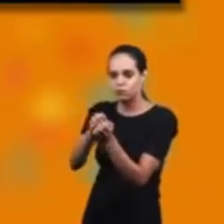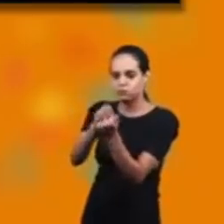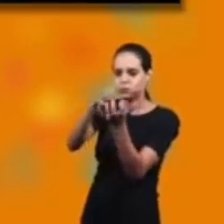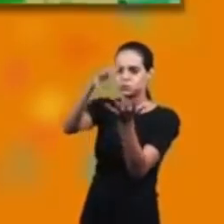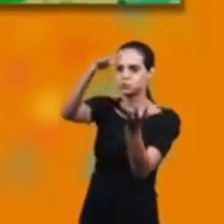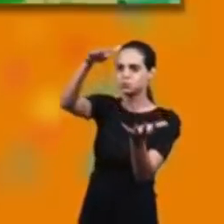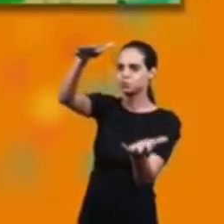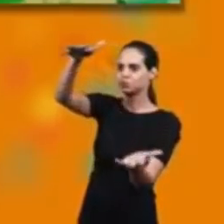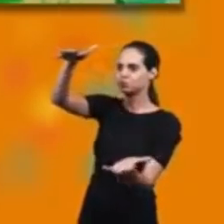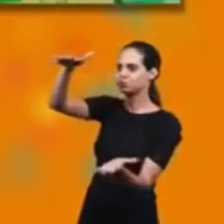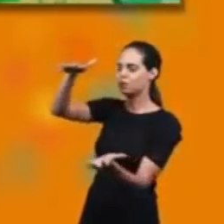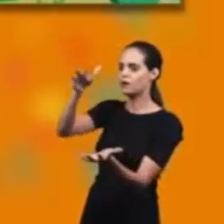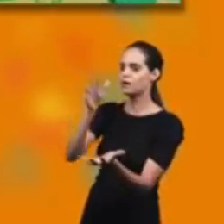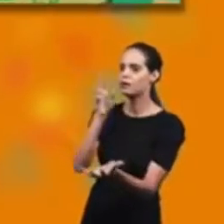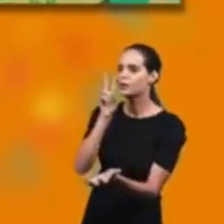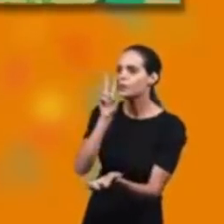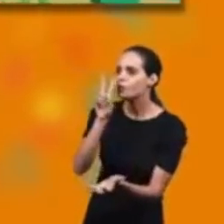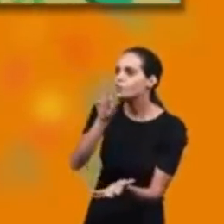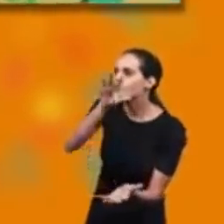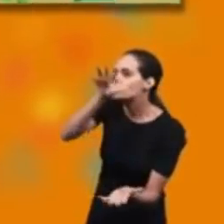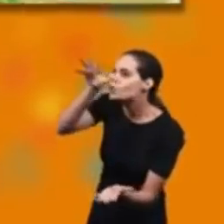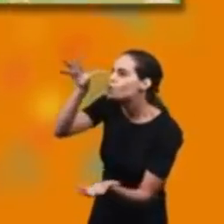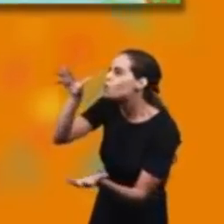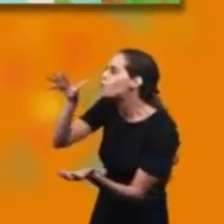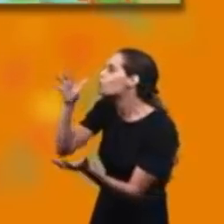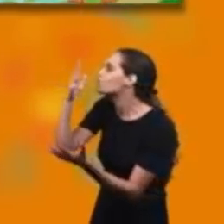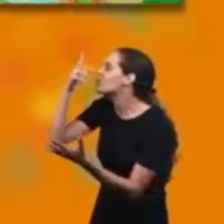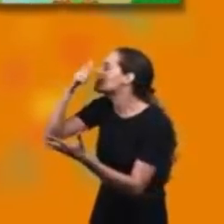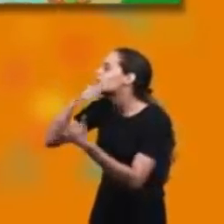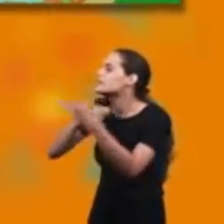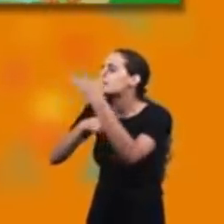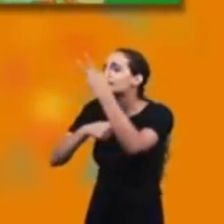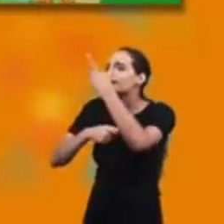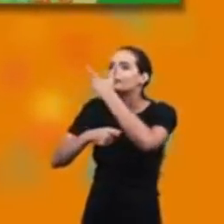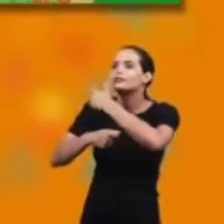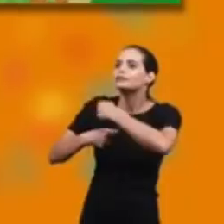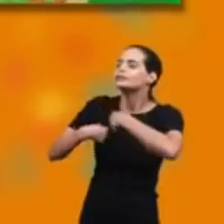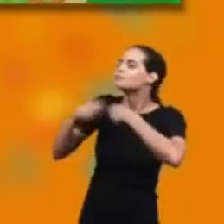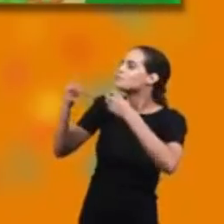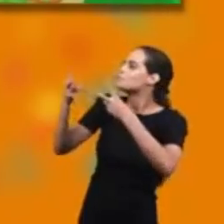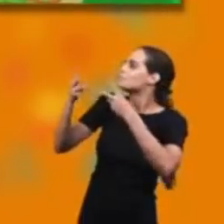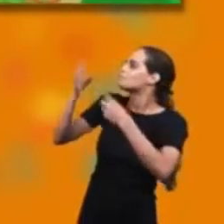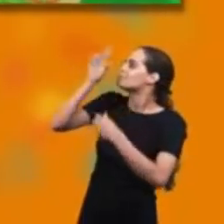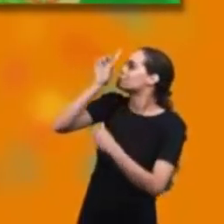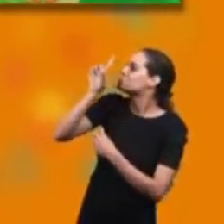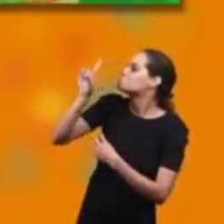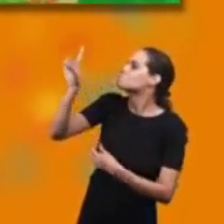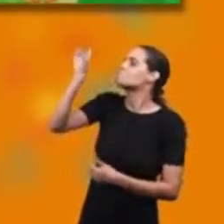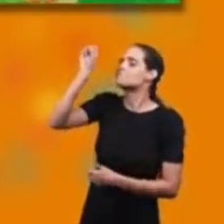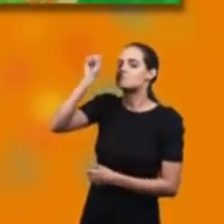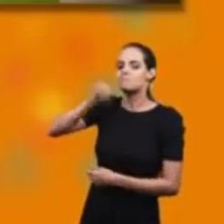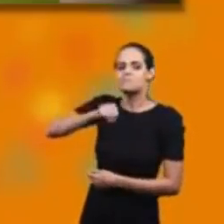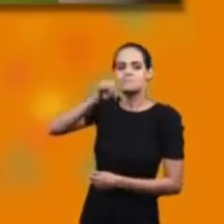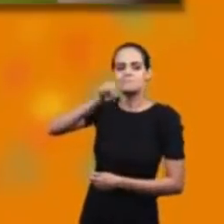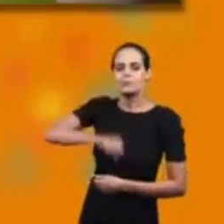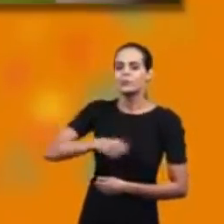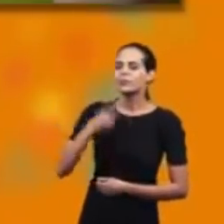The can see how You are, how You are